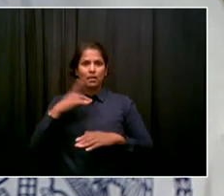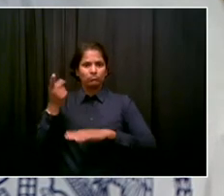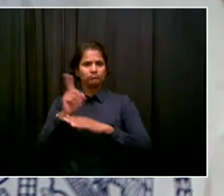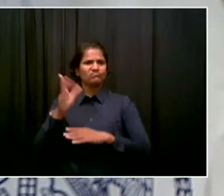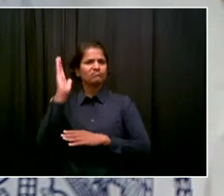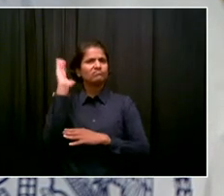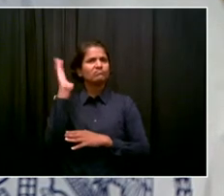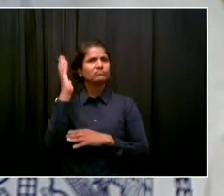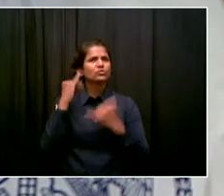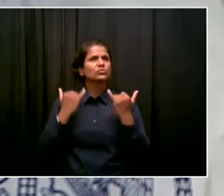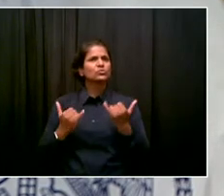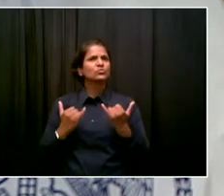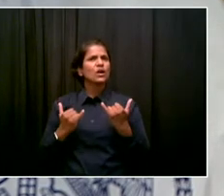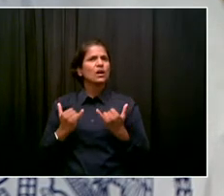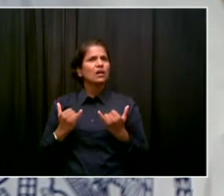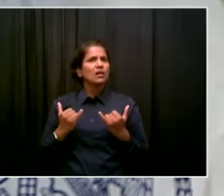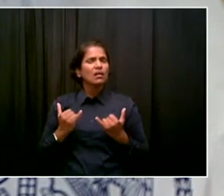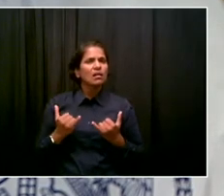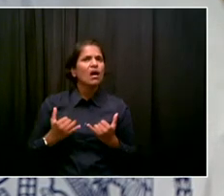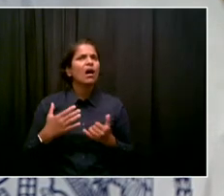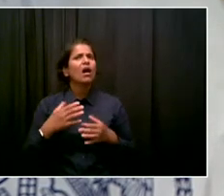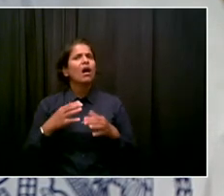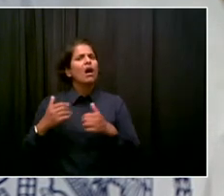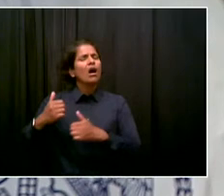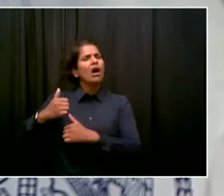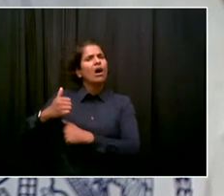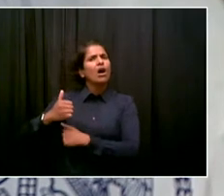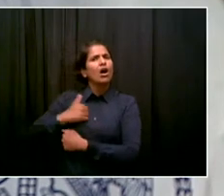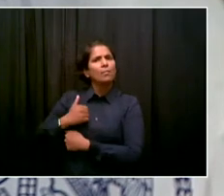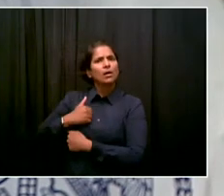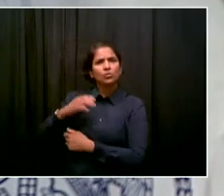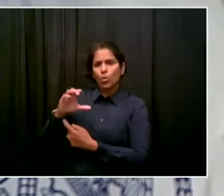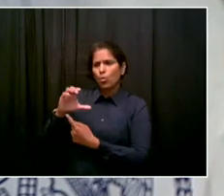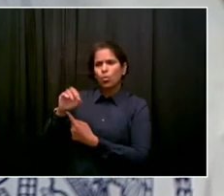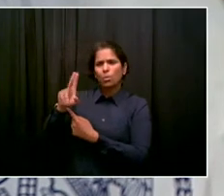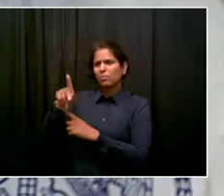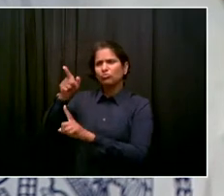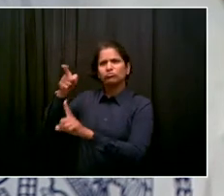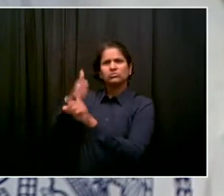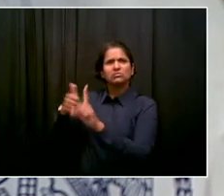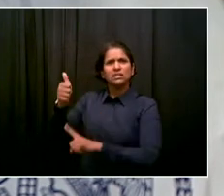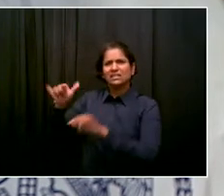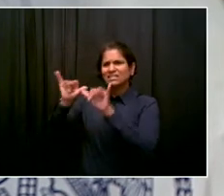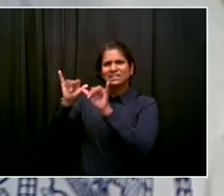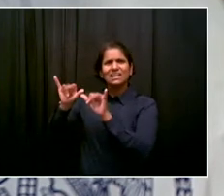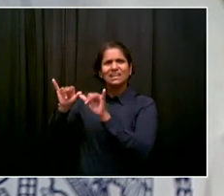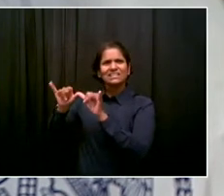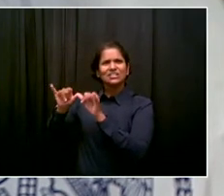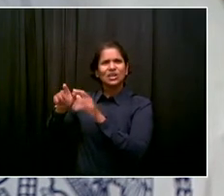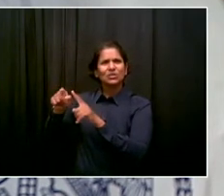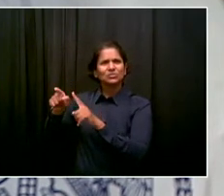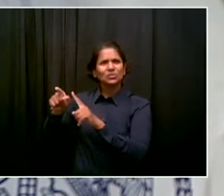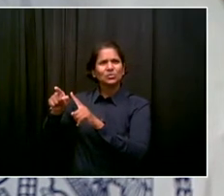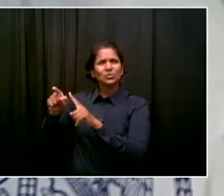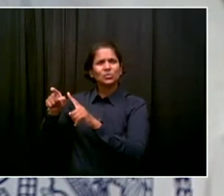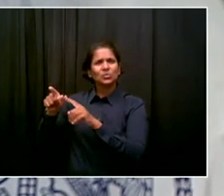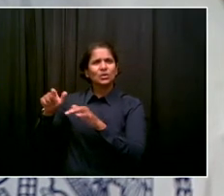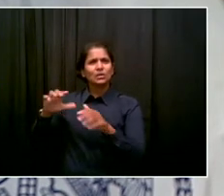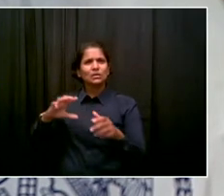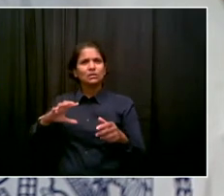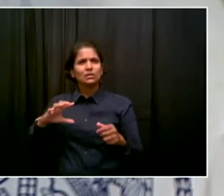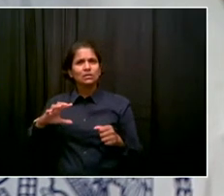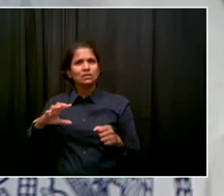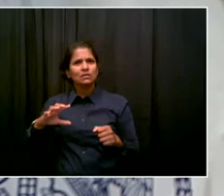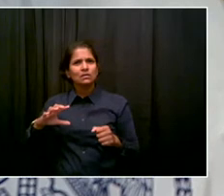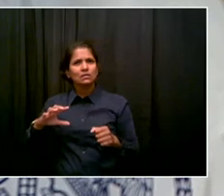to handle environmental remediation work for the massive seawall project. We're just hoping to get your reaction and